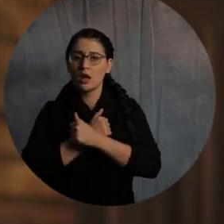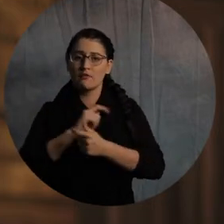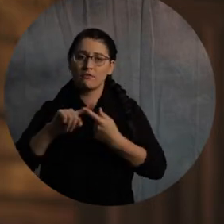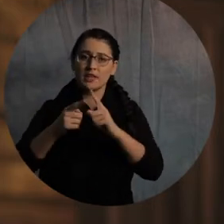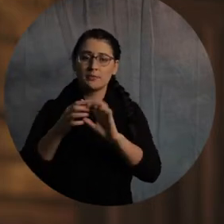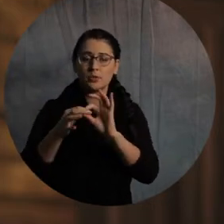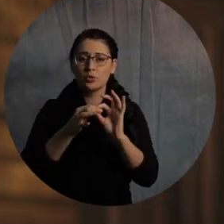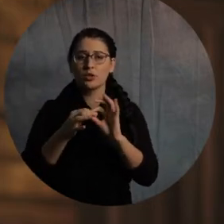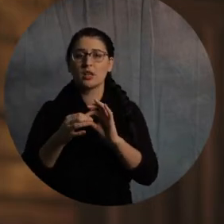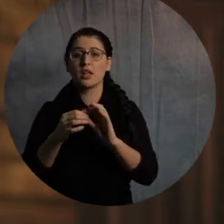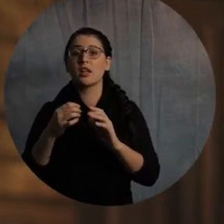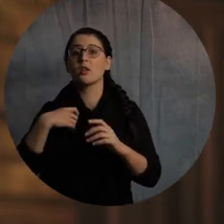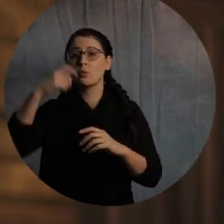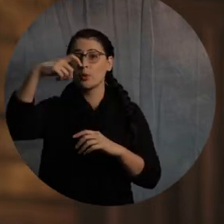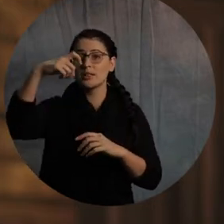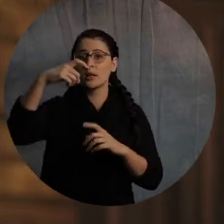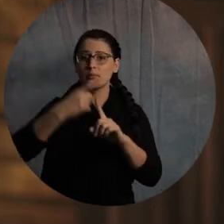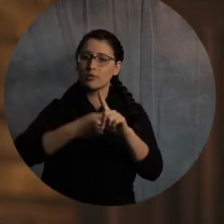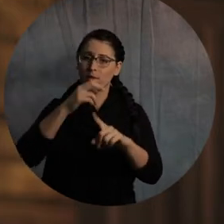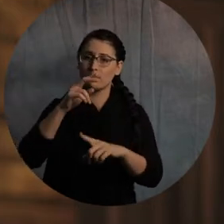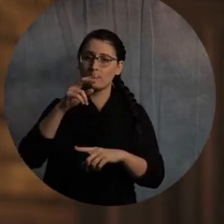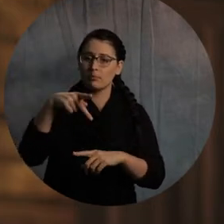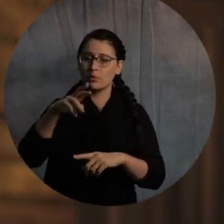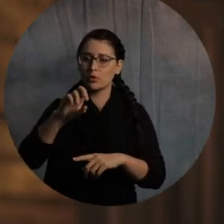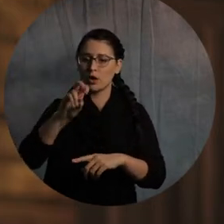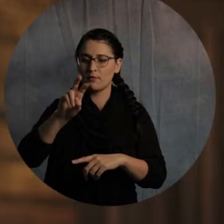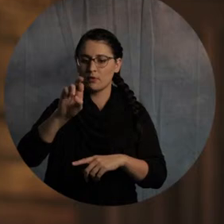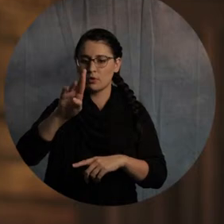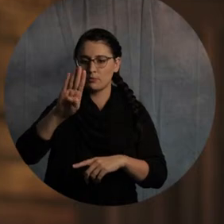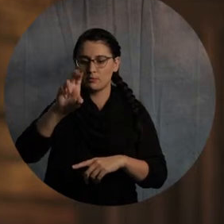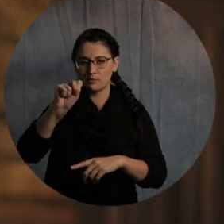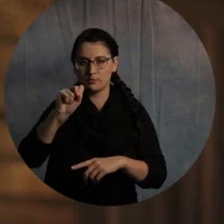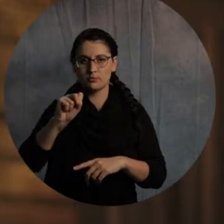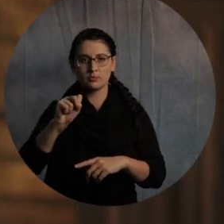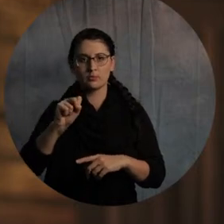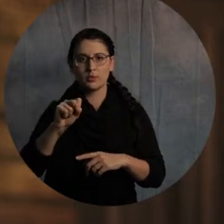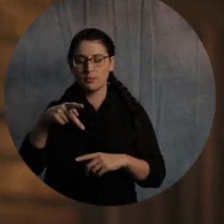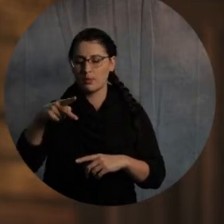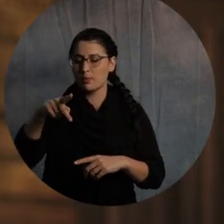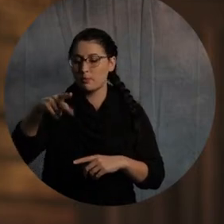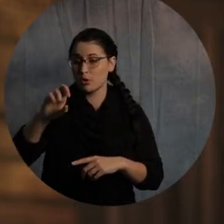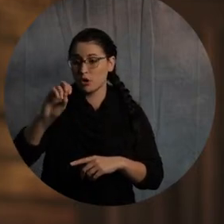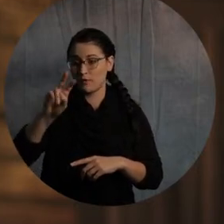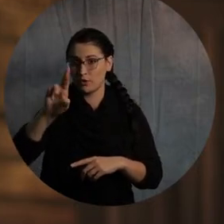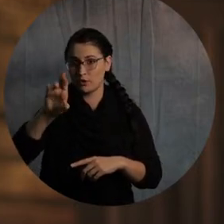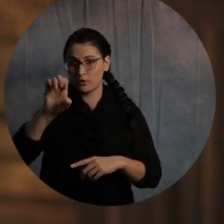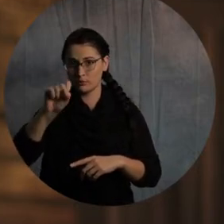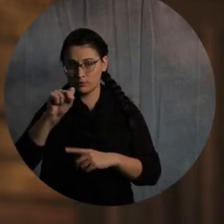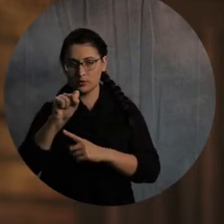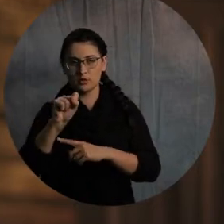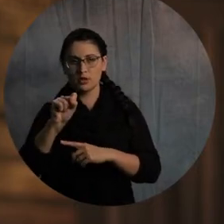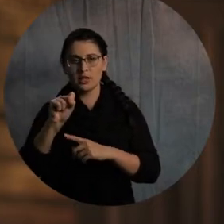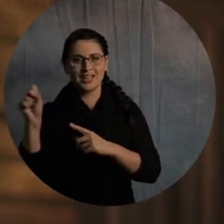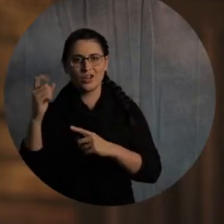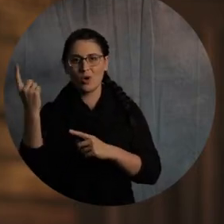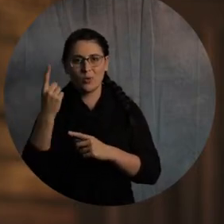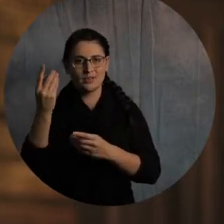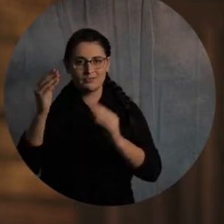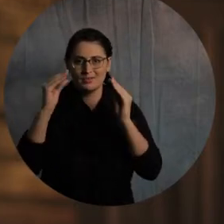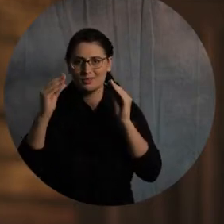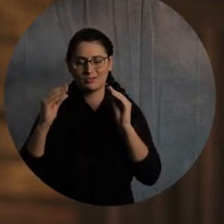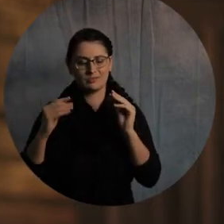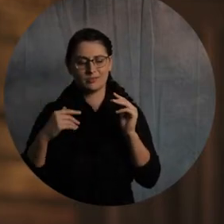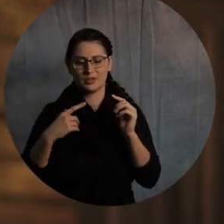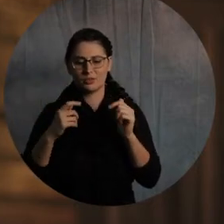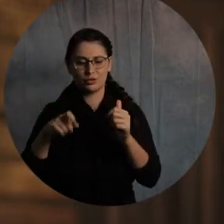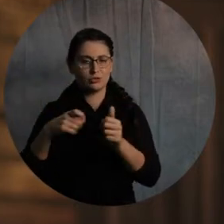And we can see wisdom in the Proverbs. And the wisdom of the Proverbs would teach us, I think, that direction. Now, I've heard people say, well, how